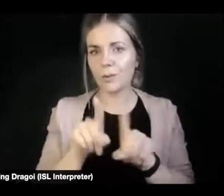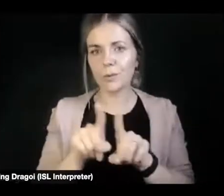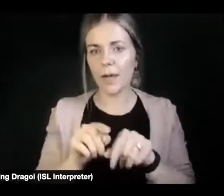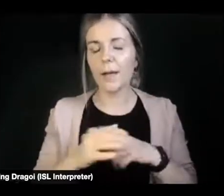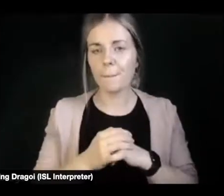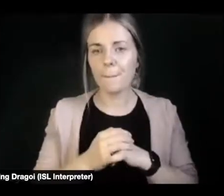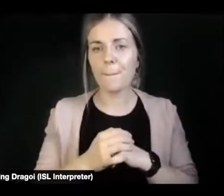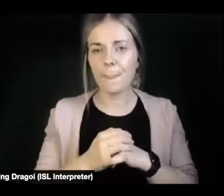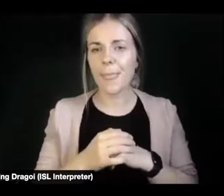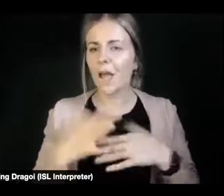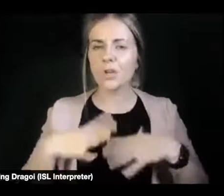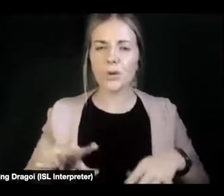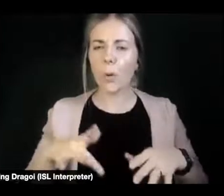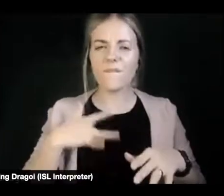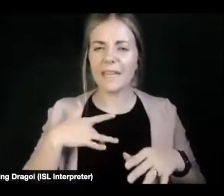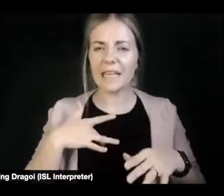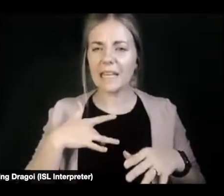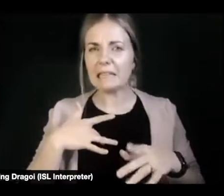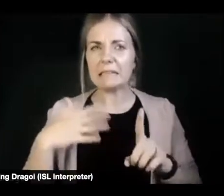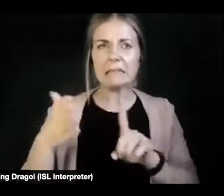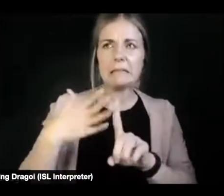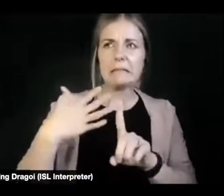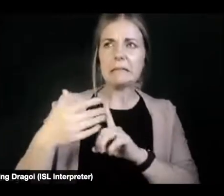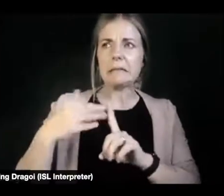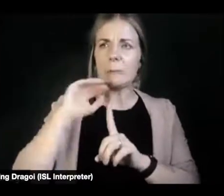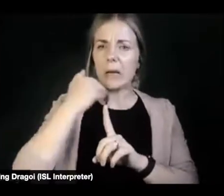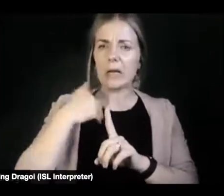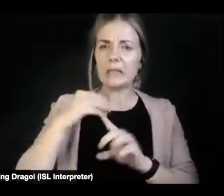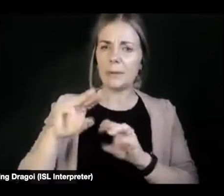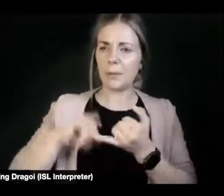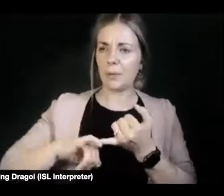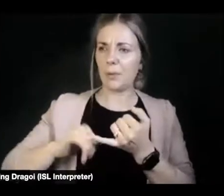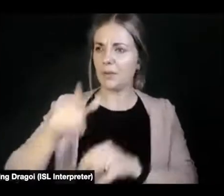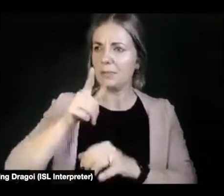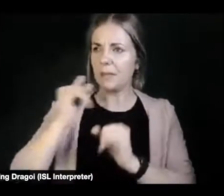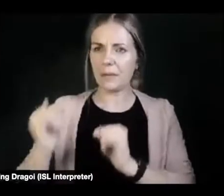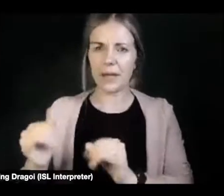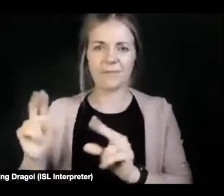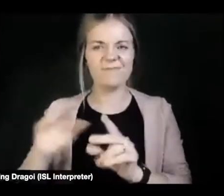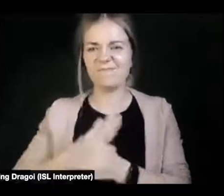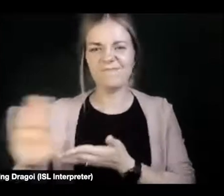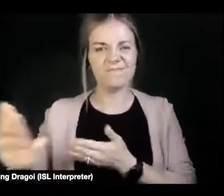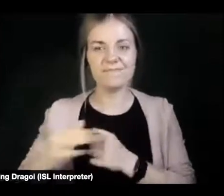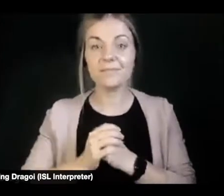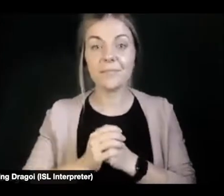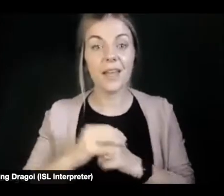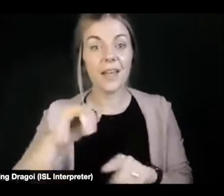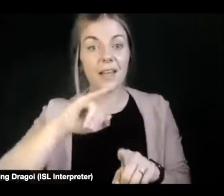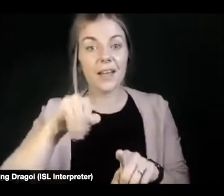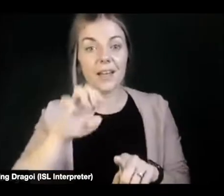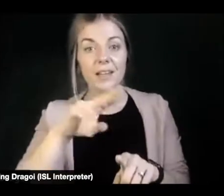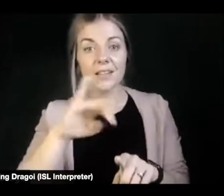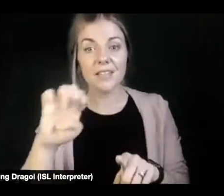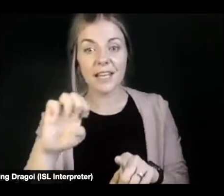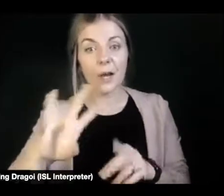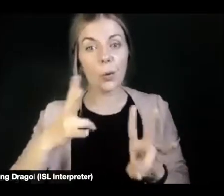And don't be swayed by the naysayers, definitely. And Jenny, a quick response from you. Do you